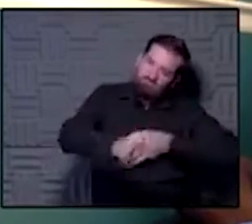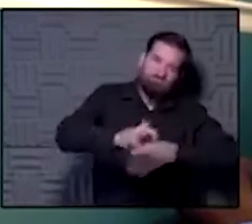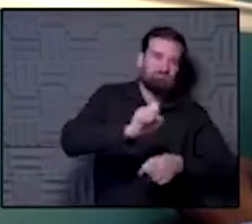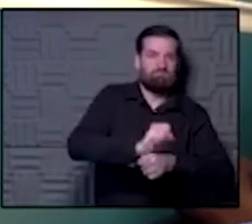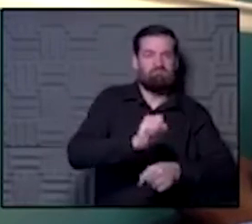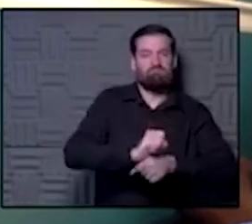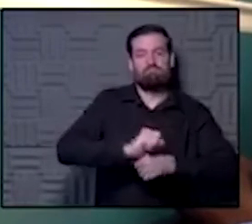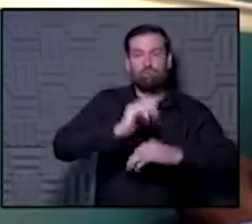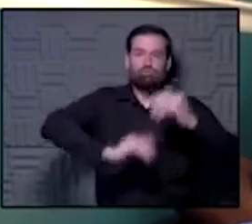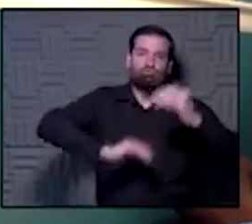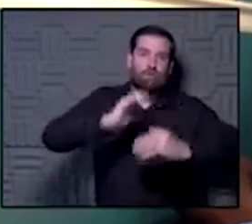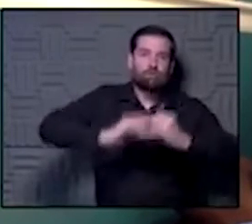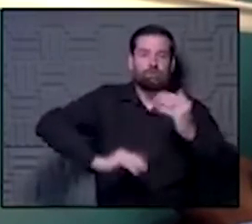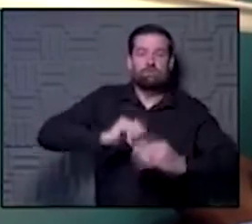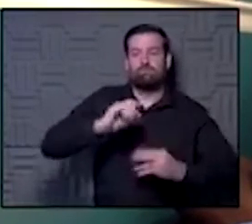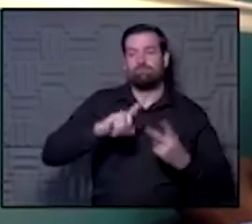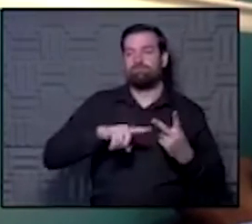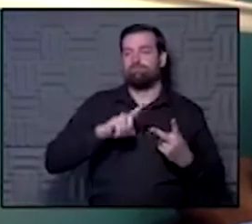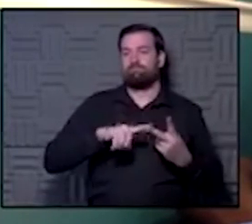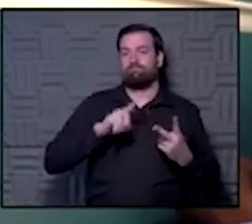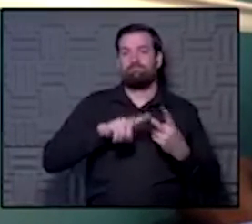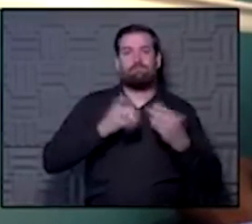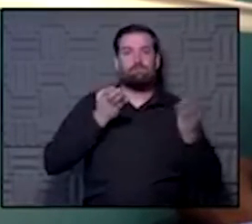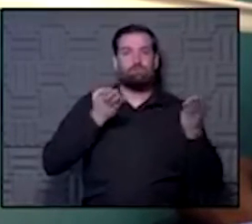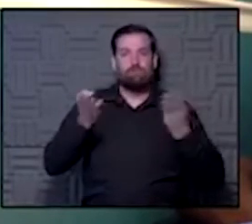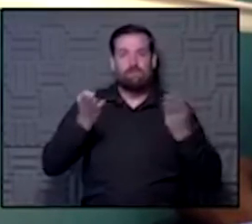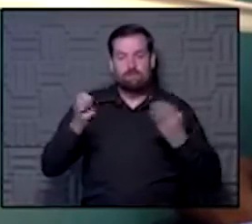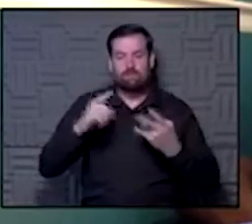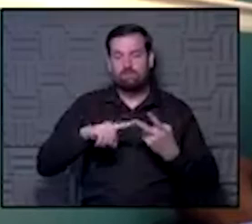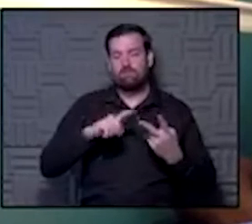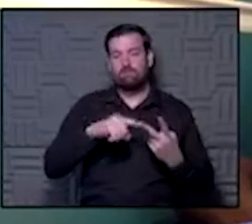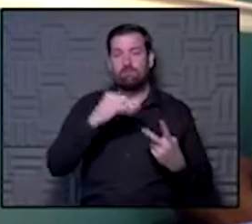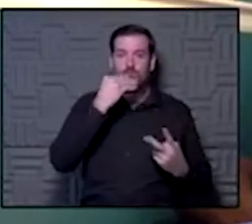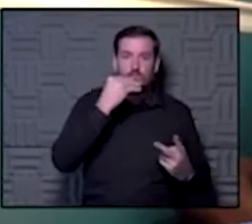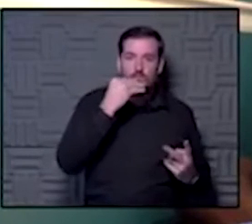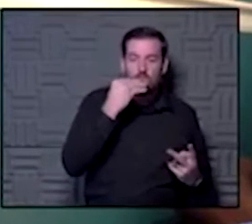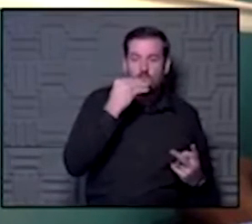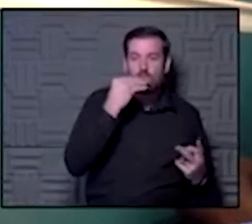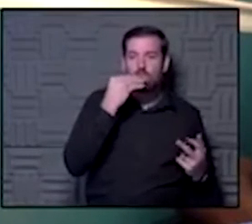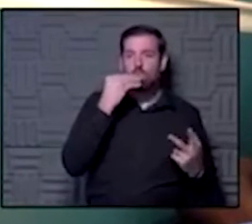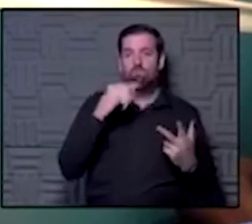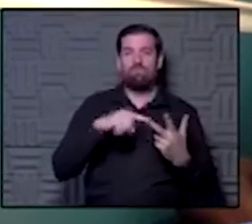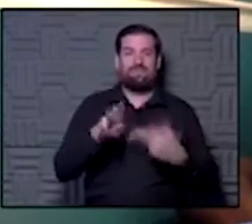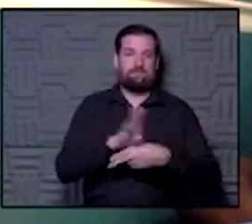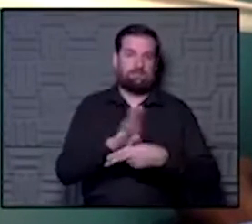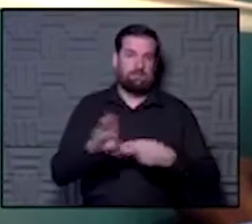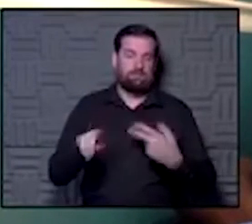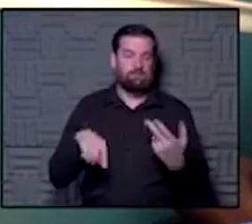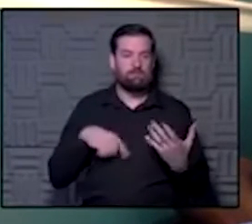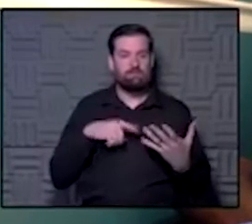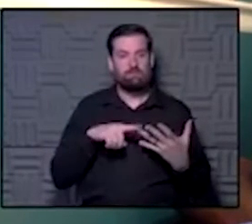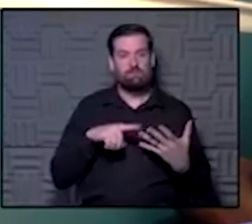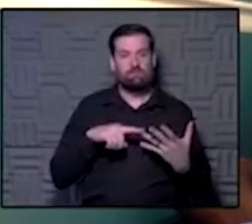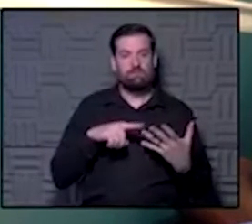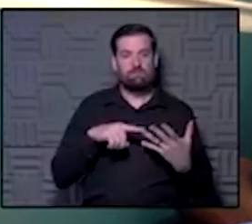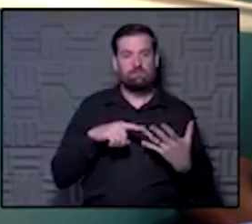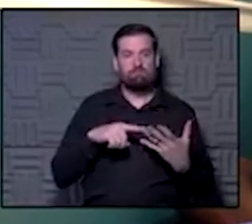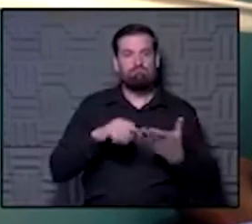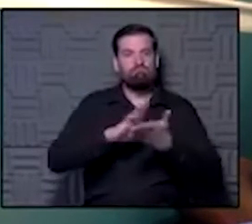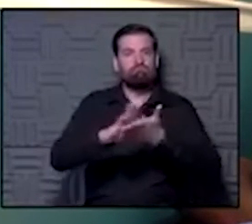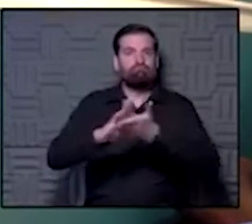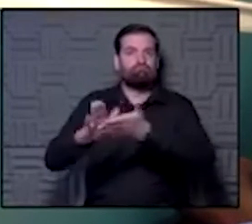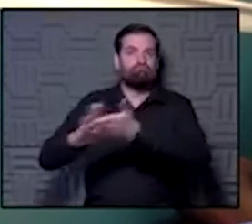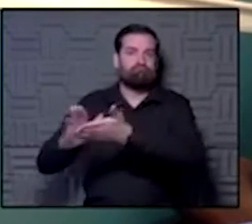construction workers, service, food industry, and custodians.